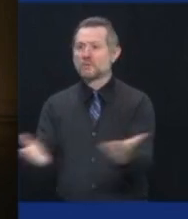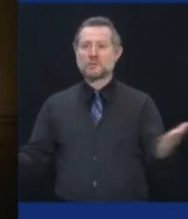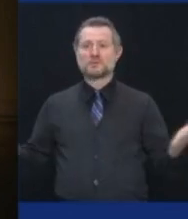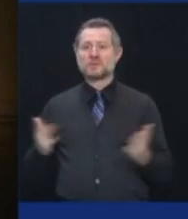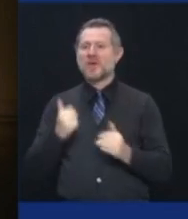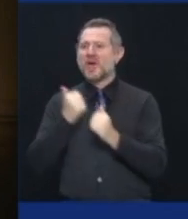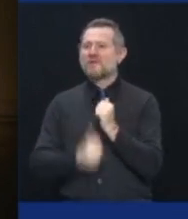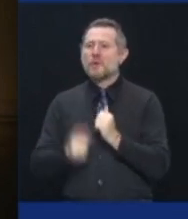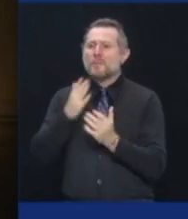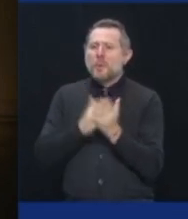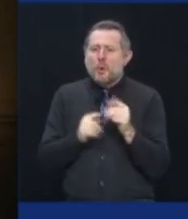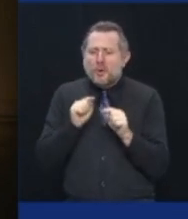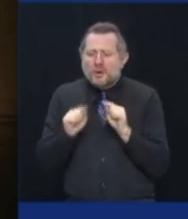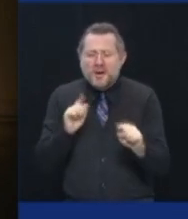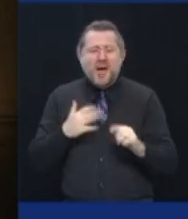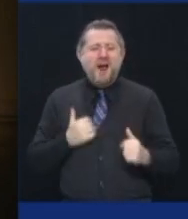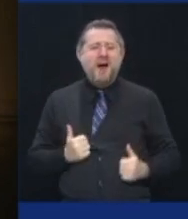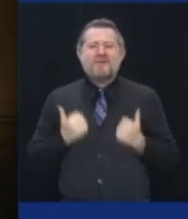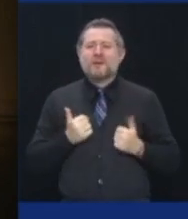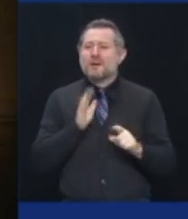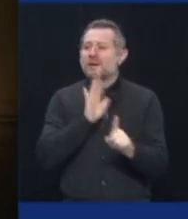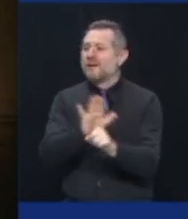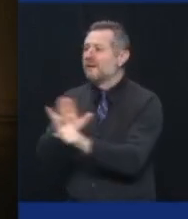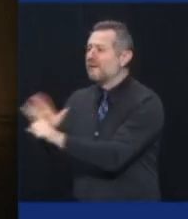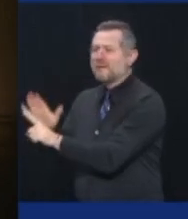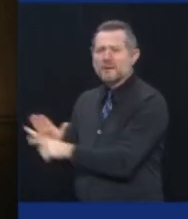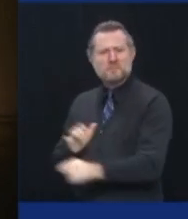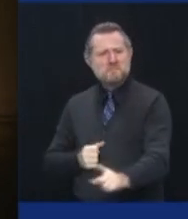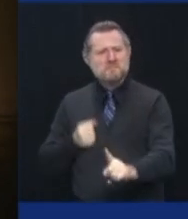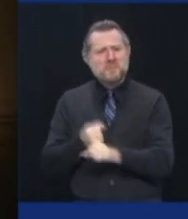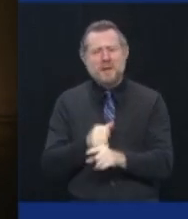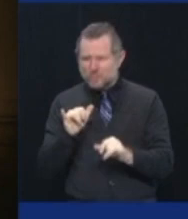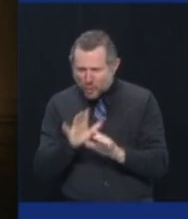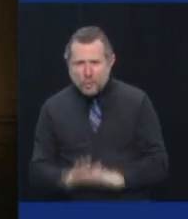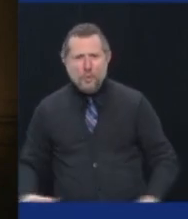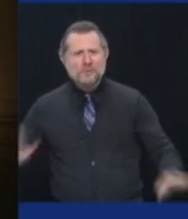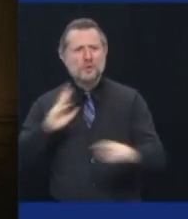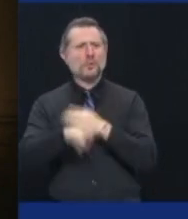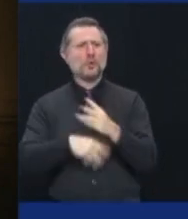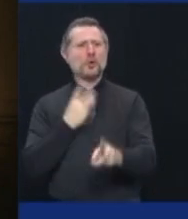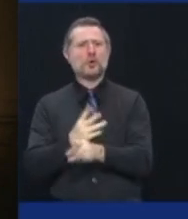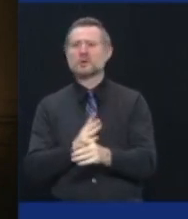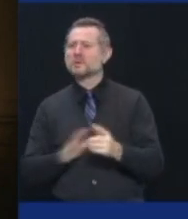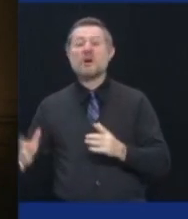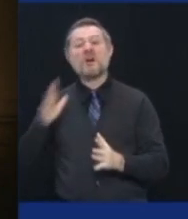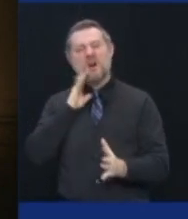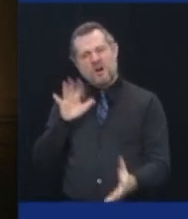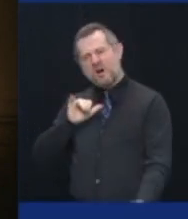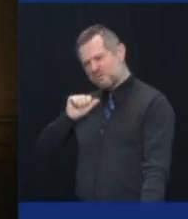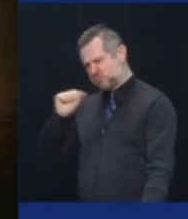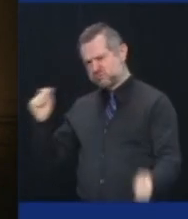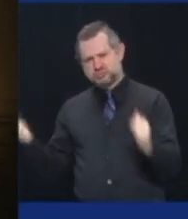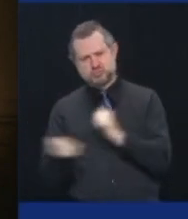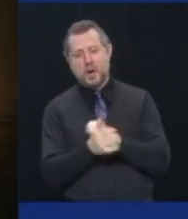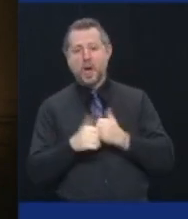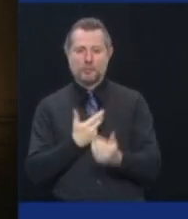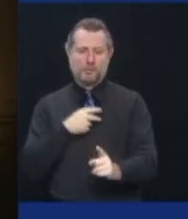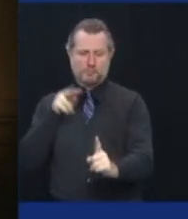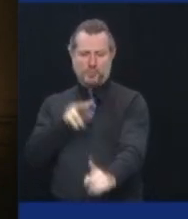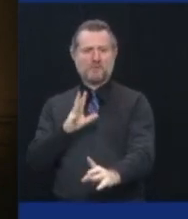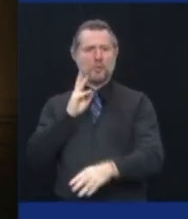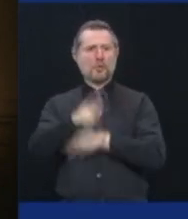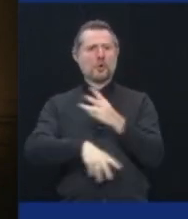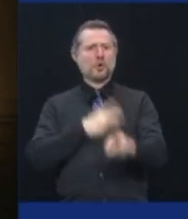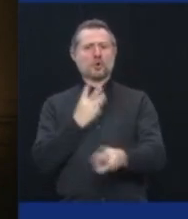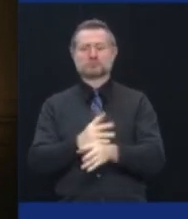of society around the globe and generated new fundamental dynamics. Even this presentation today